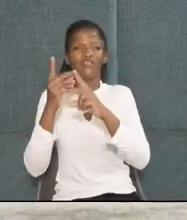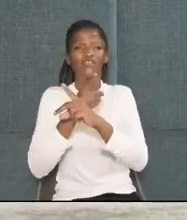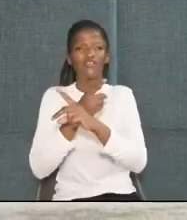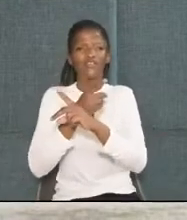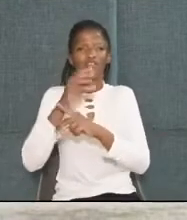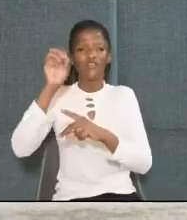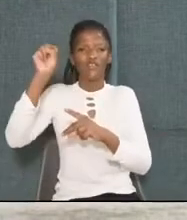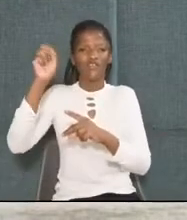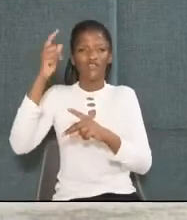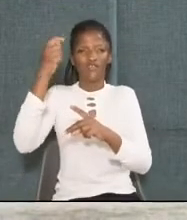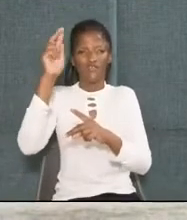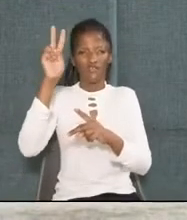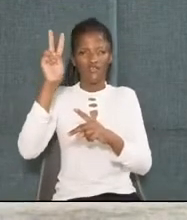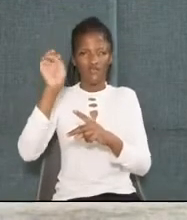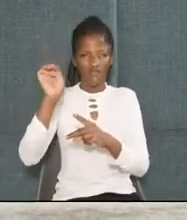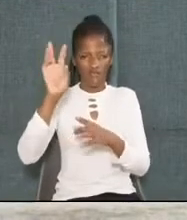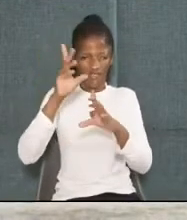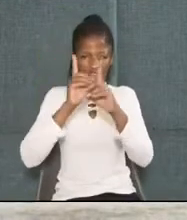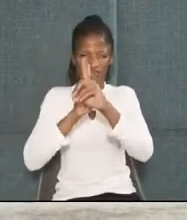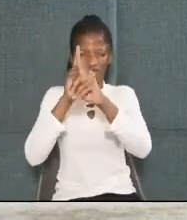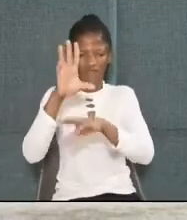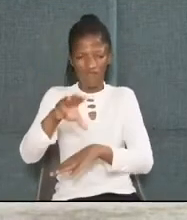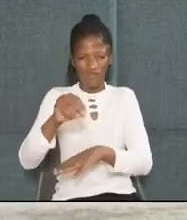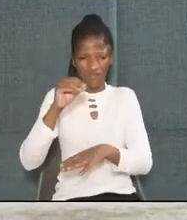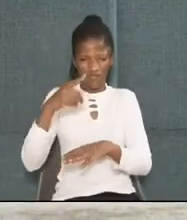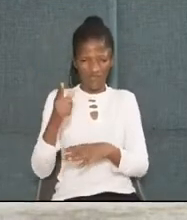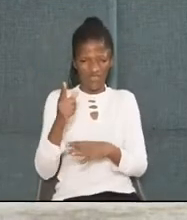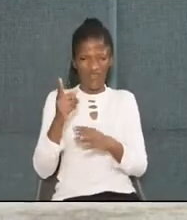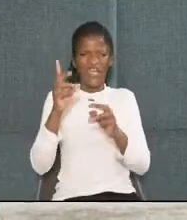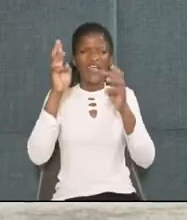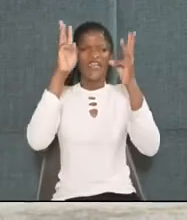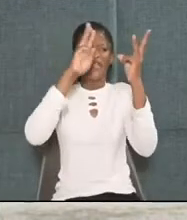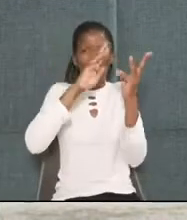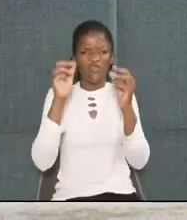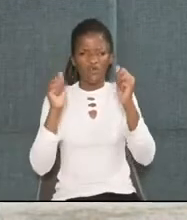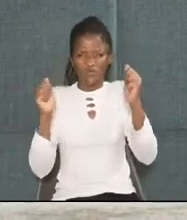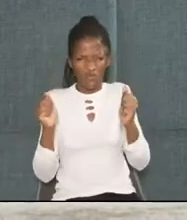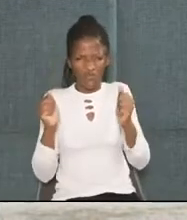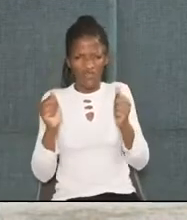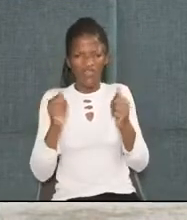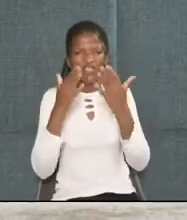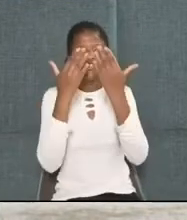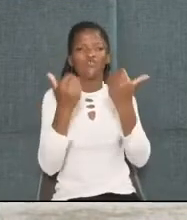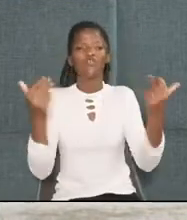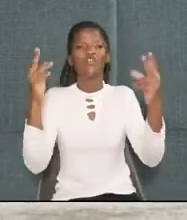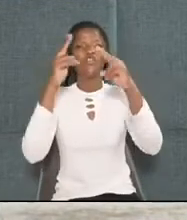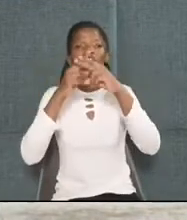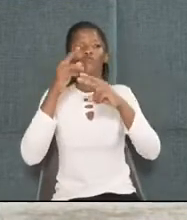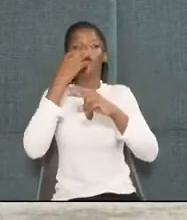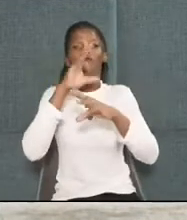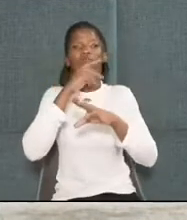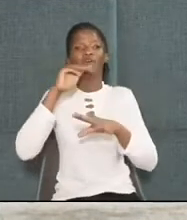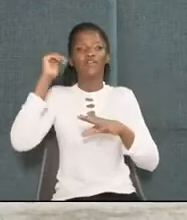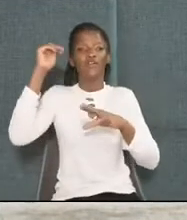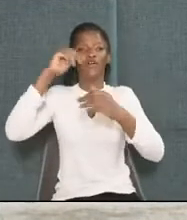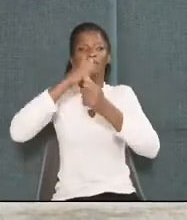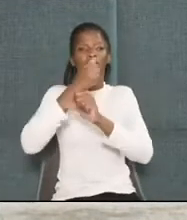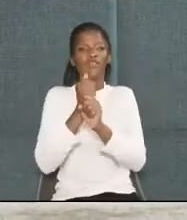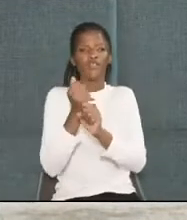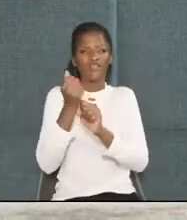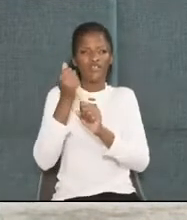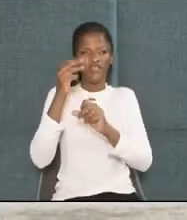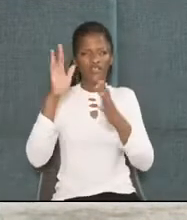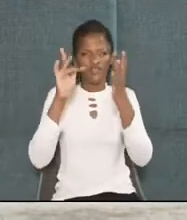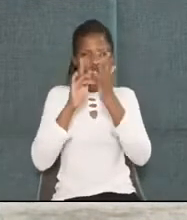killed, the disciples found themselves in the middle of a raging storm. Children, the name of the man who was making the life of God's